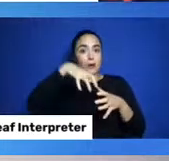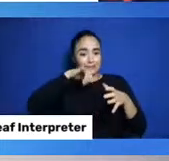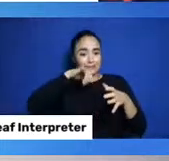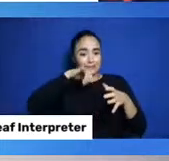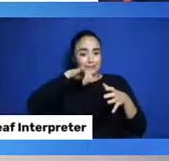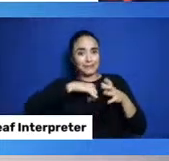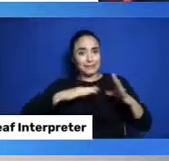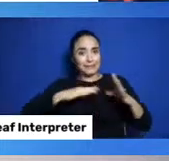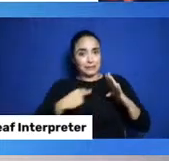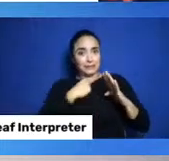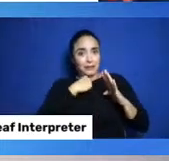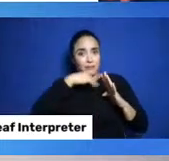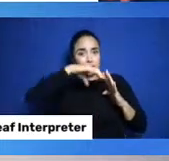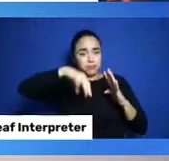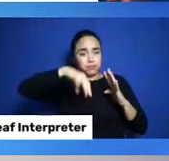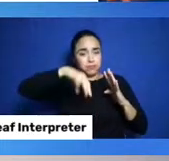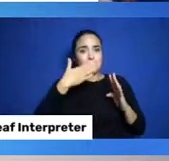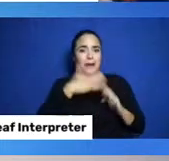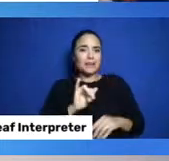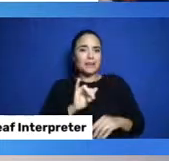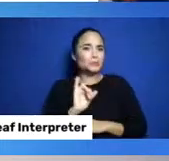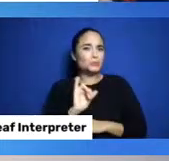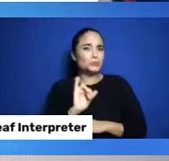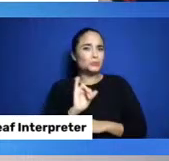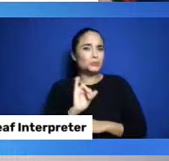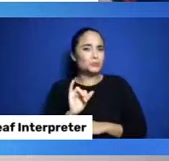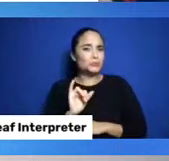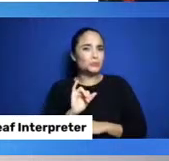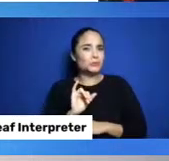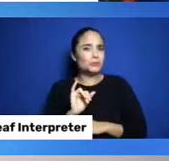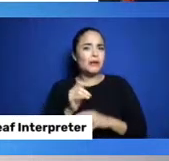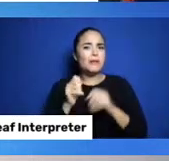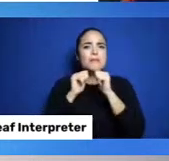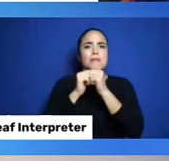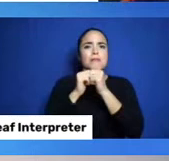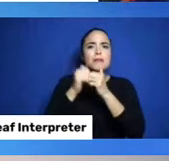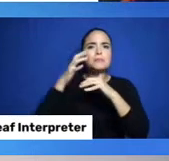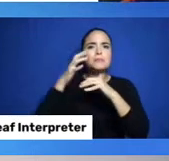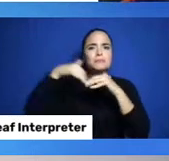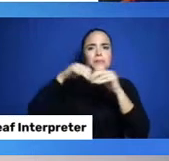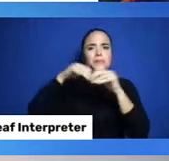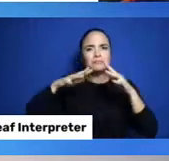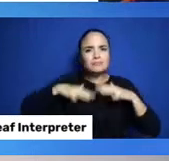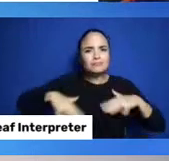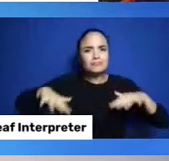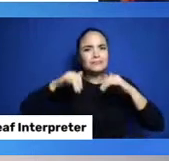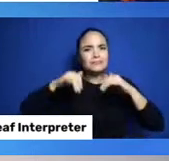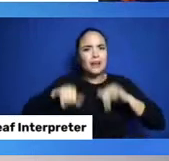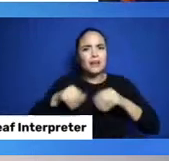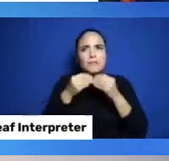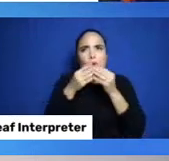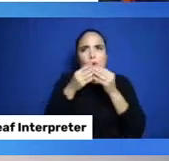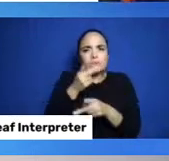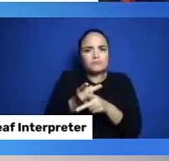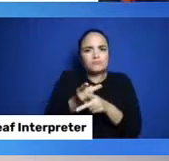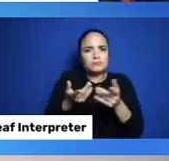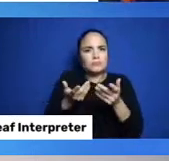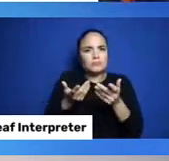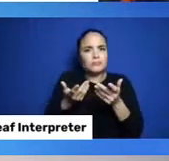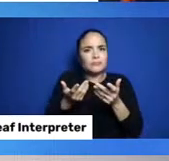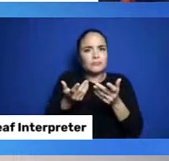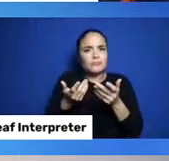do First Nations people keep teepees warm while letting airflow still